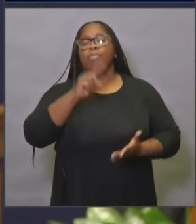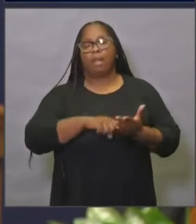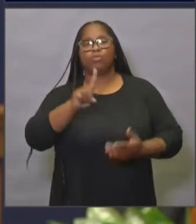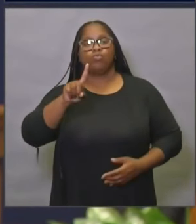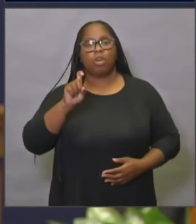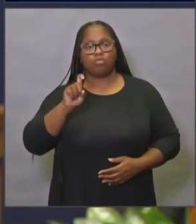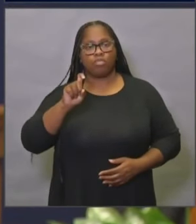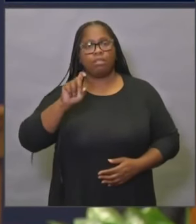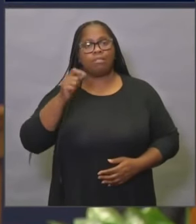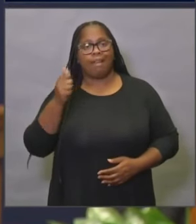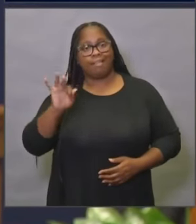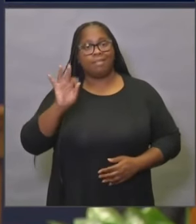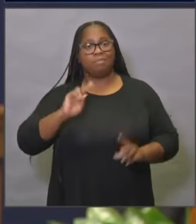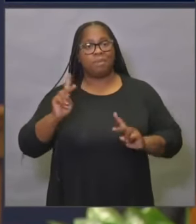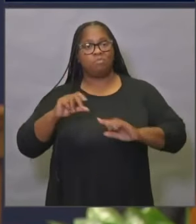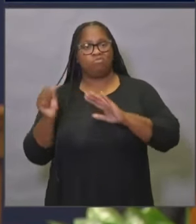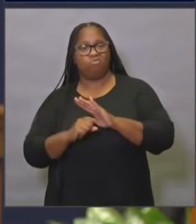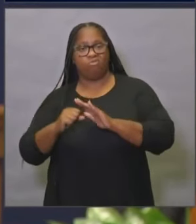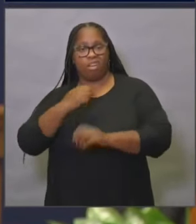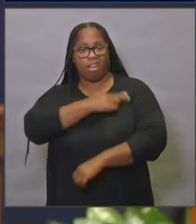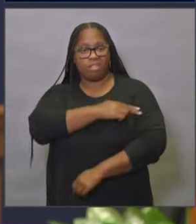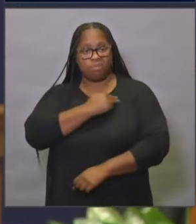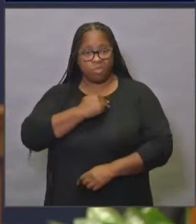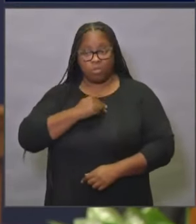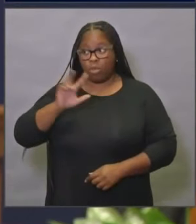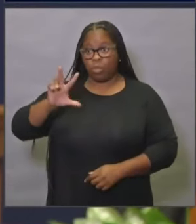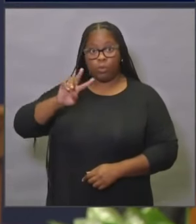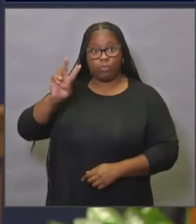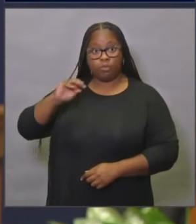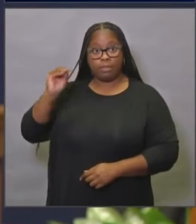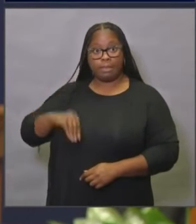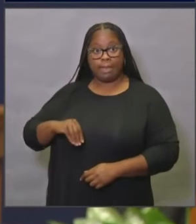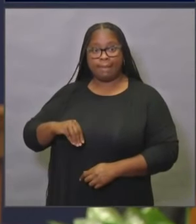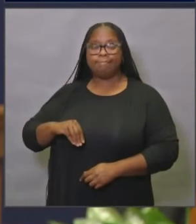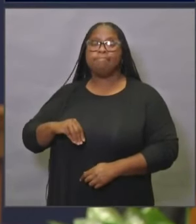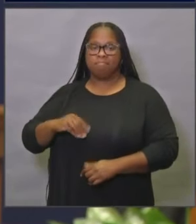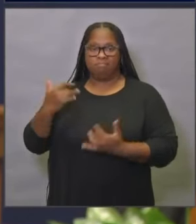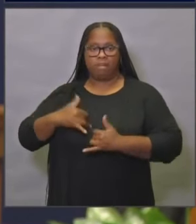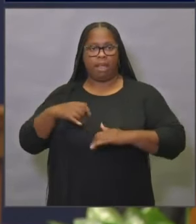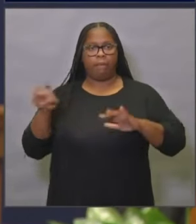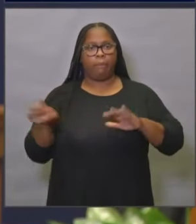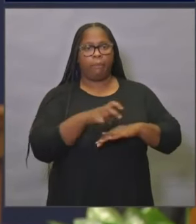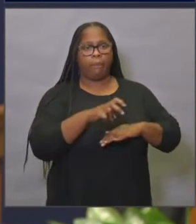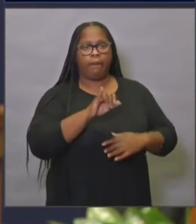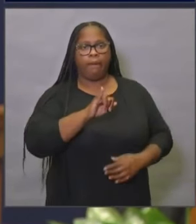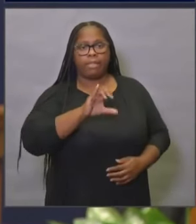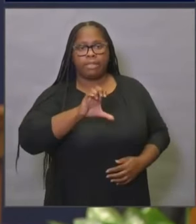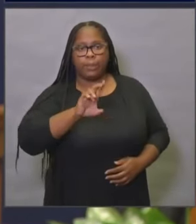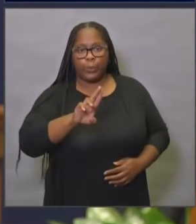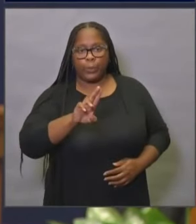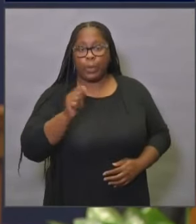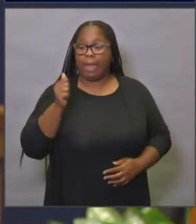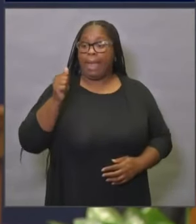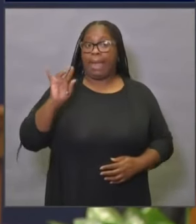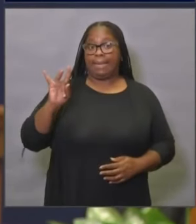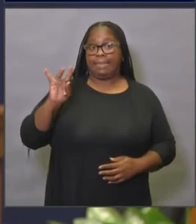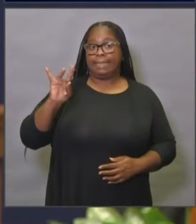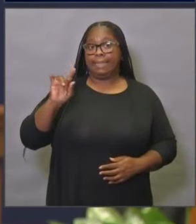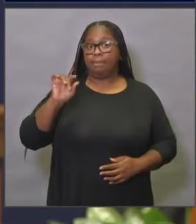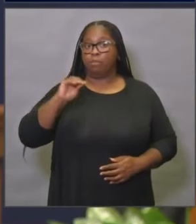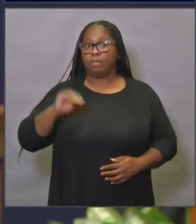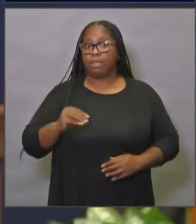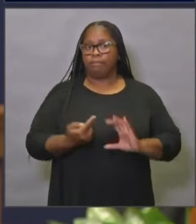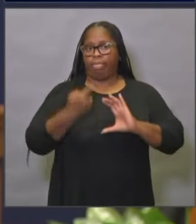hospitalized. Thirty-two percent of these people are confirmed cases in the ICU. And 18 percent are on ventilators.